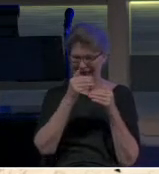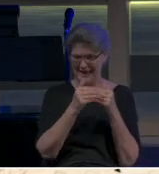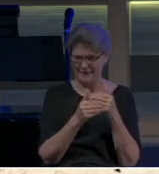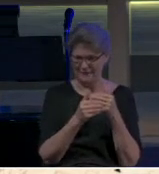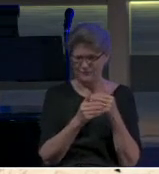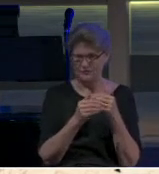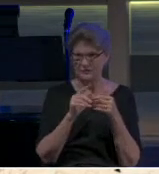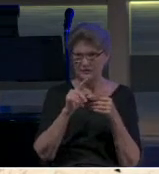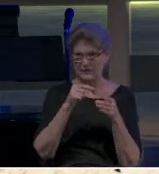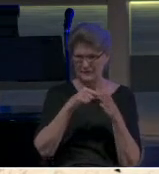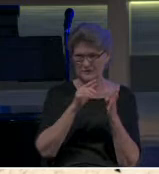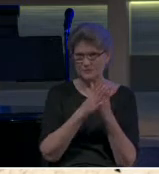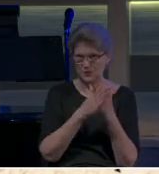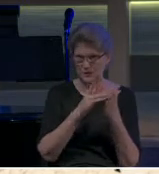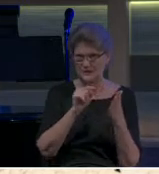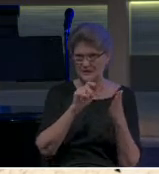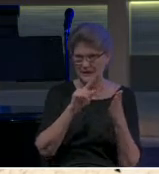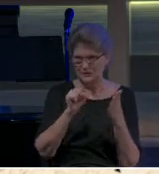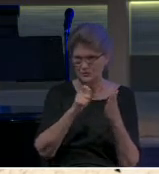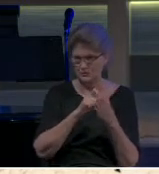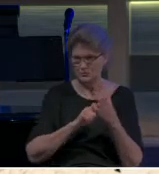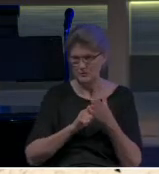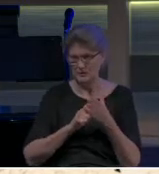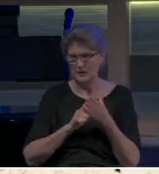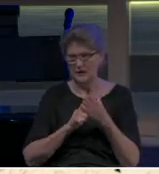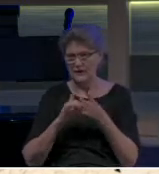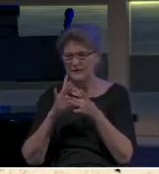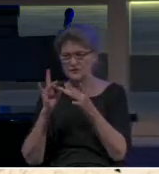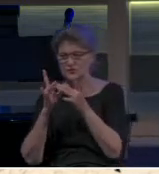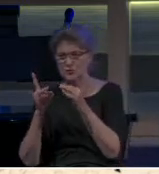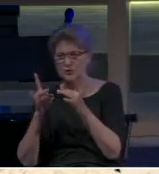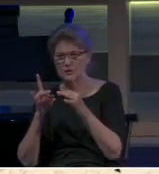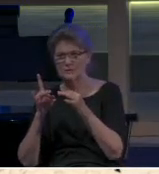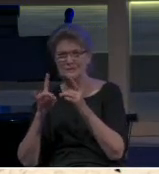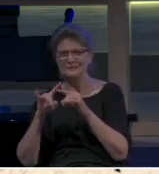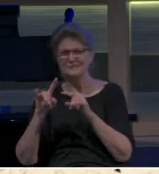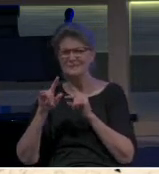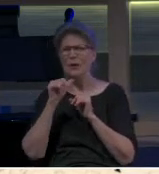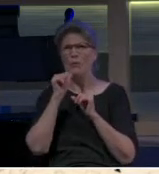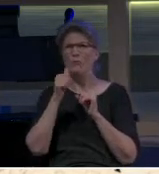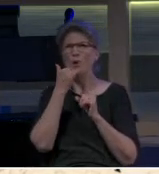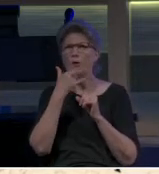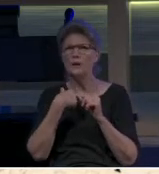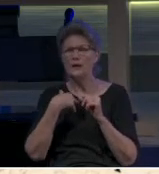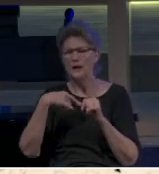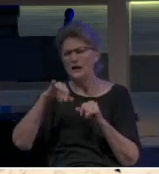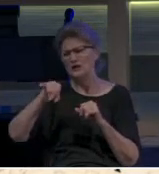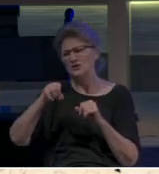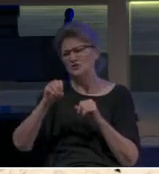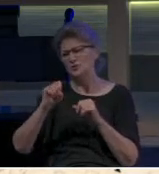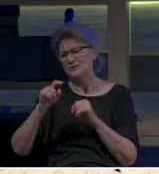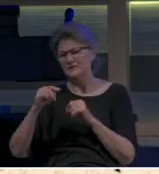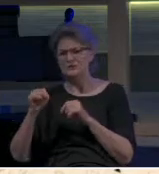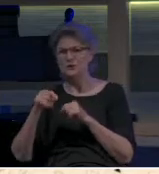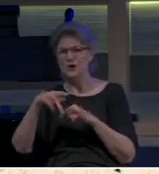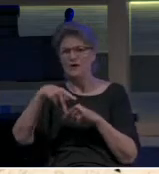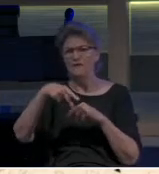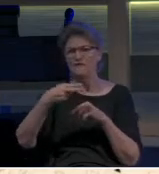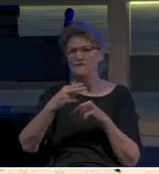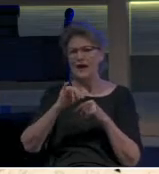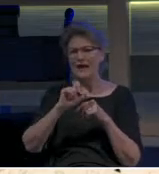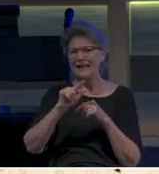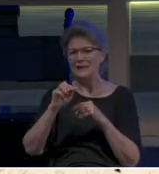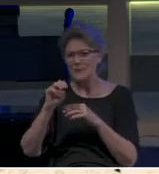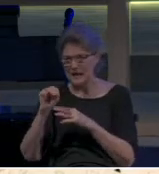historian, Josephus – I'm sorry, not Josephus – Philo, wrote that